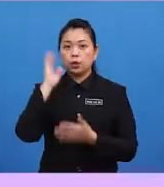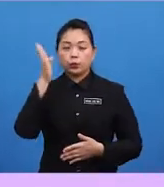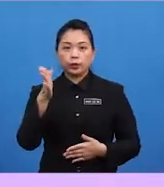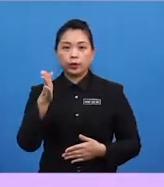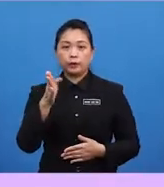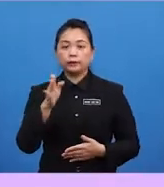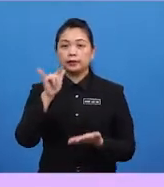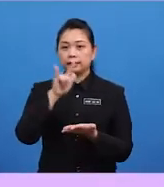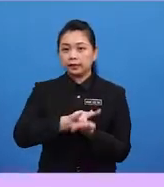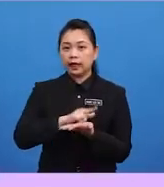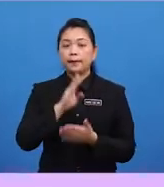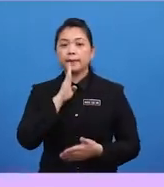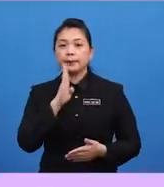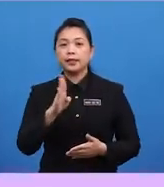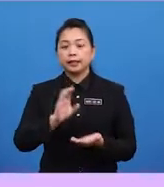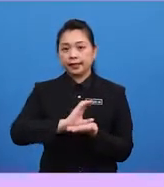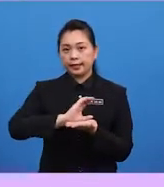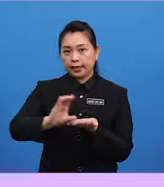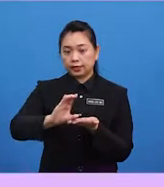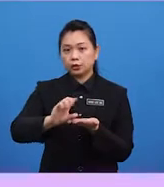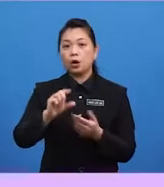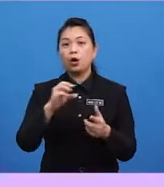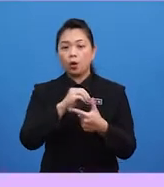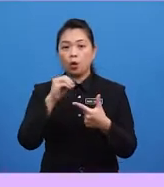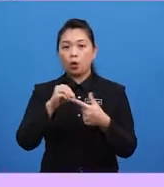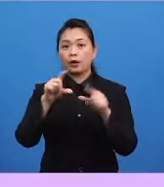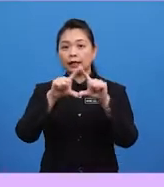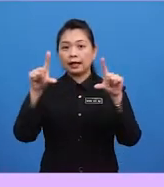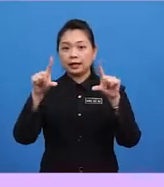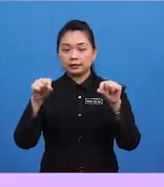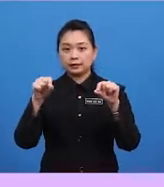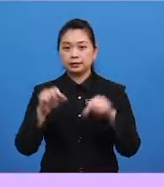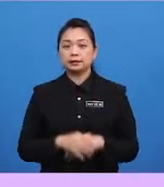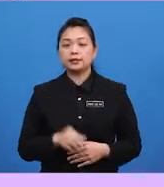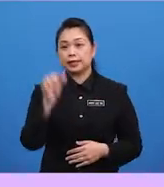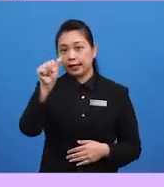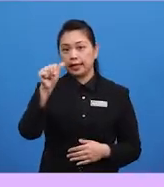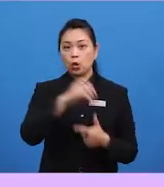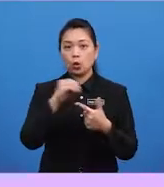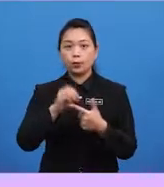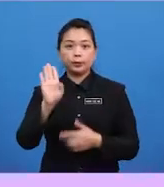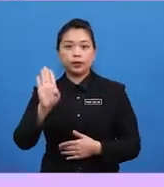or card? What do you think the answer? Is it A or B?